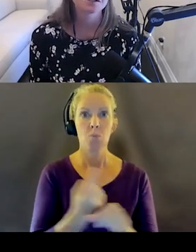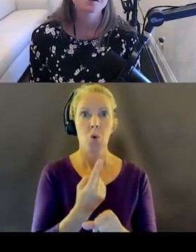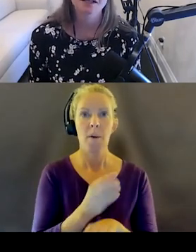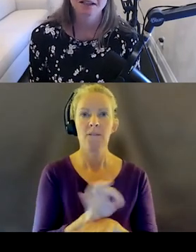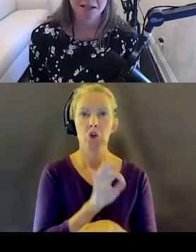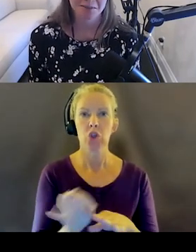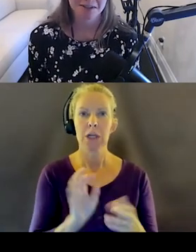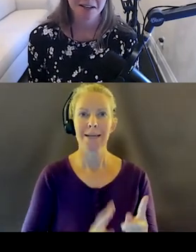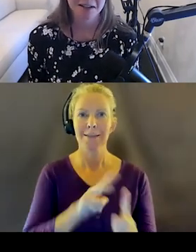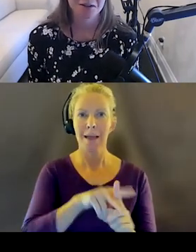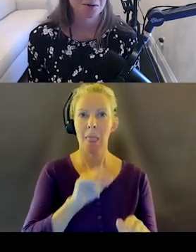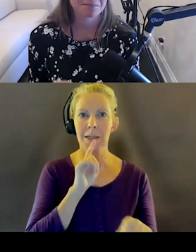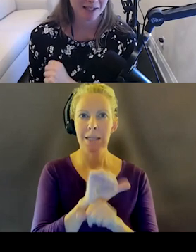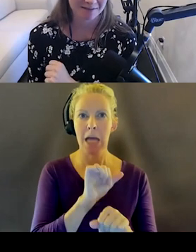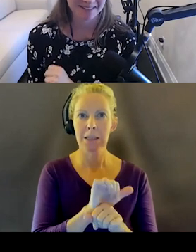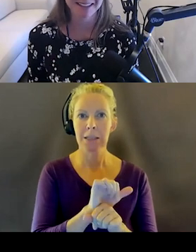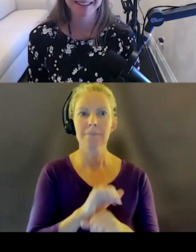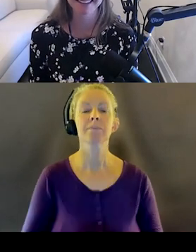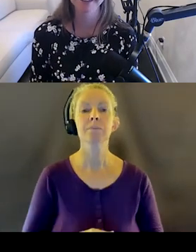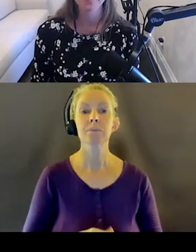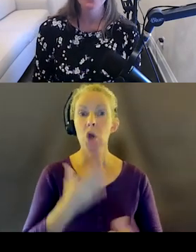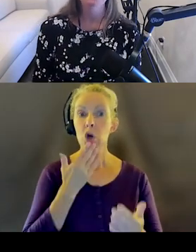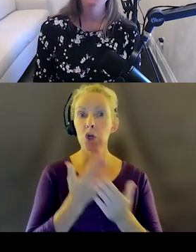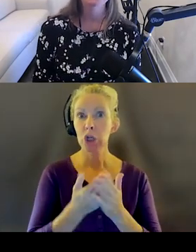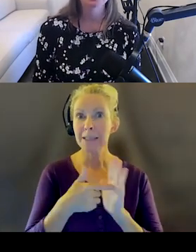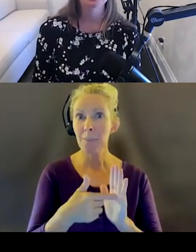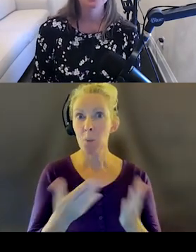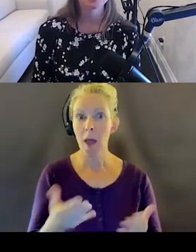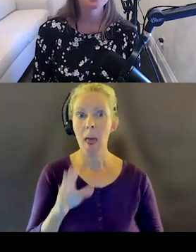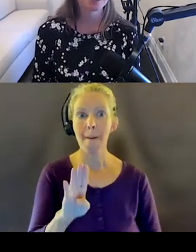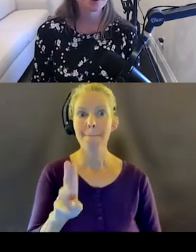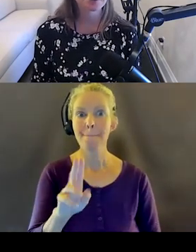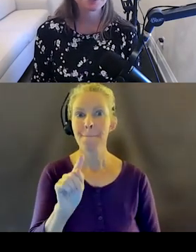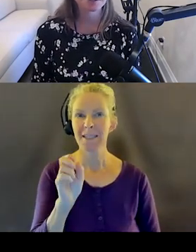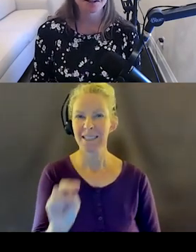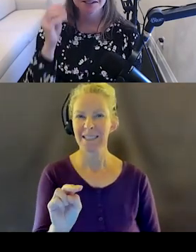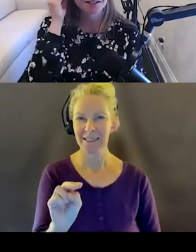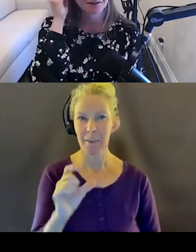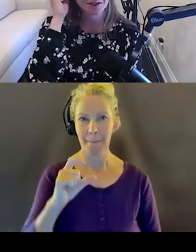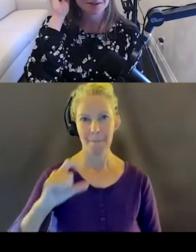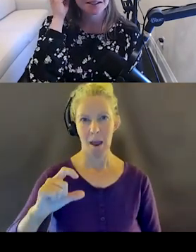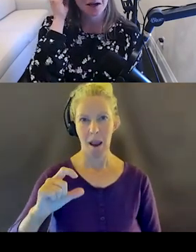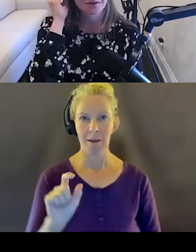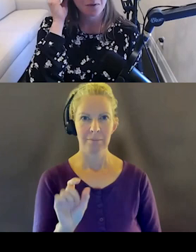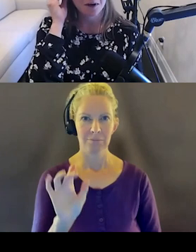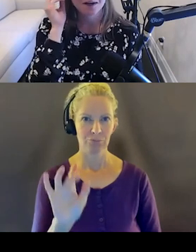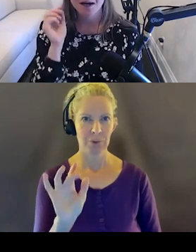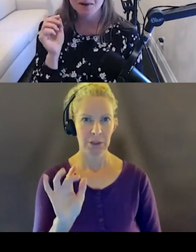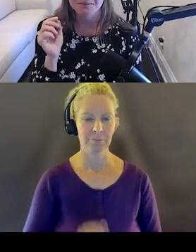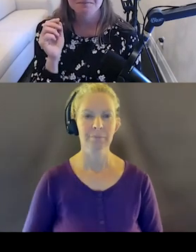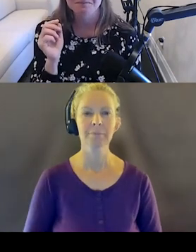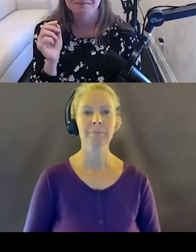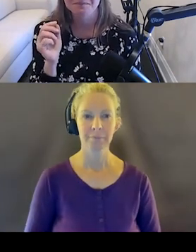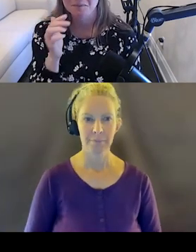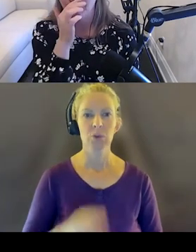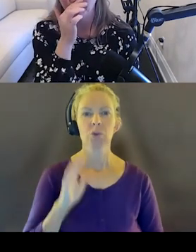So I'd like to look at an example, the good old button. We're going to explore design requirements and documentation requirements for a